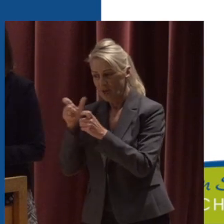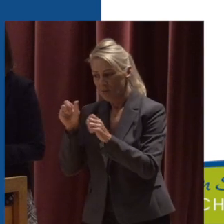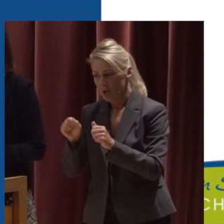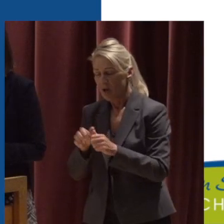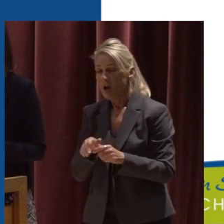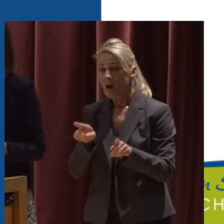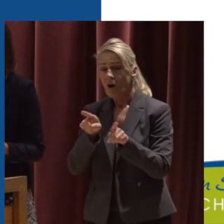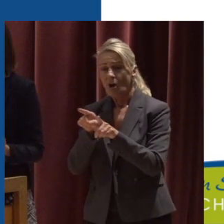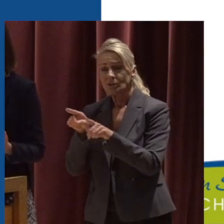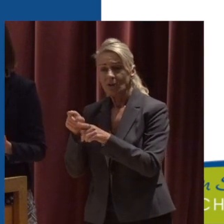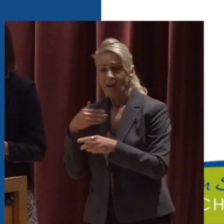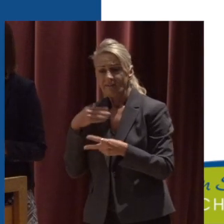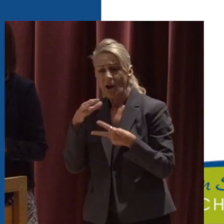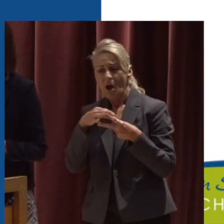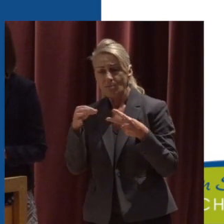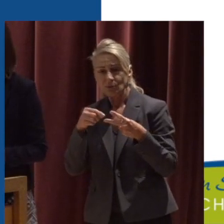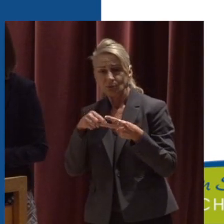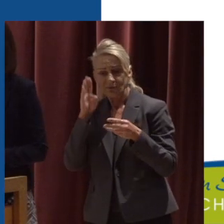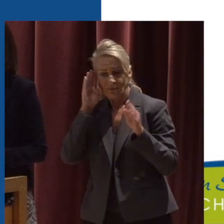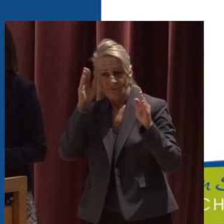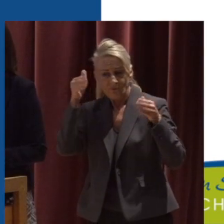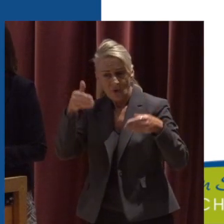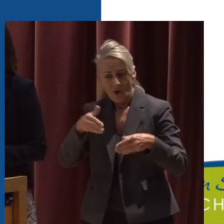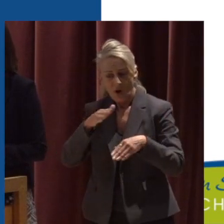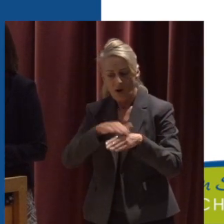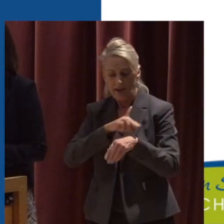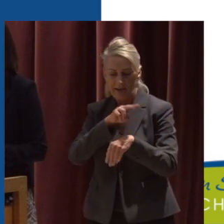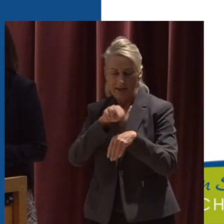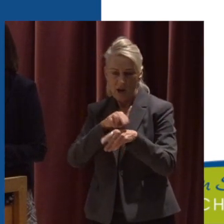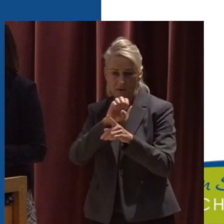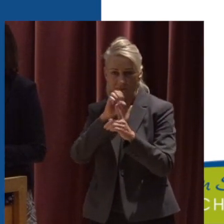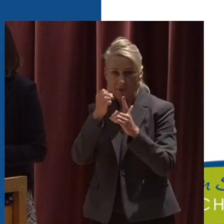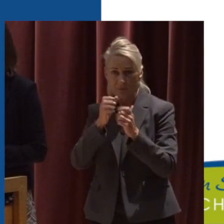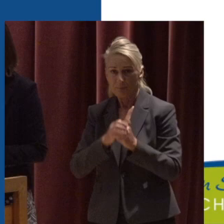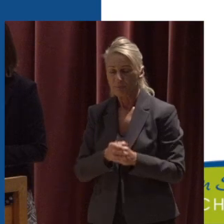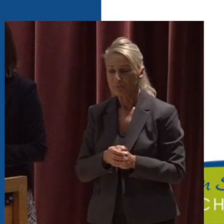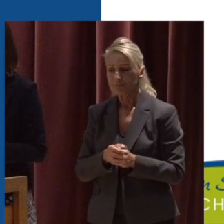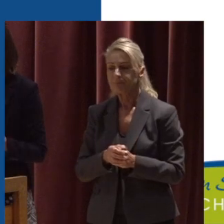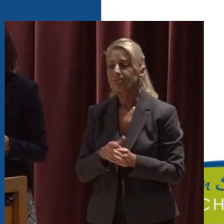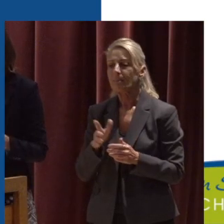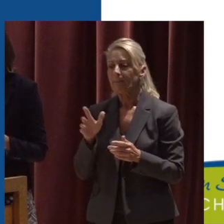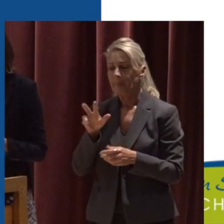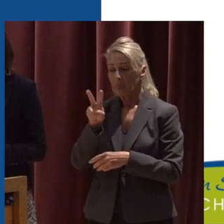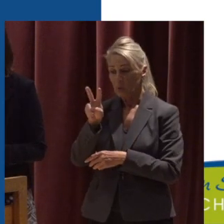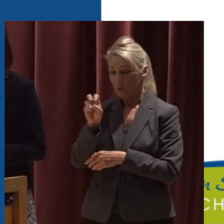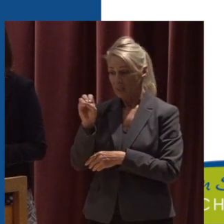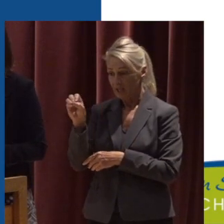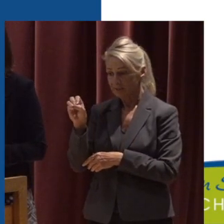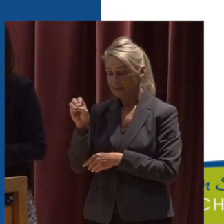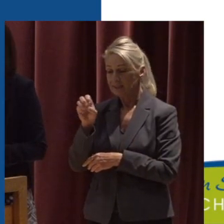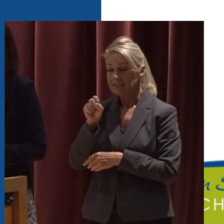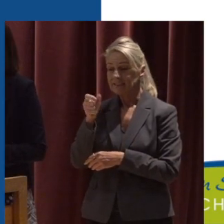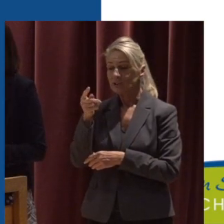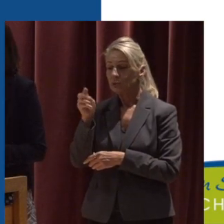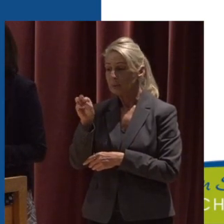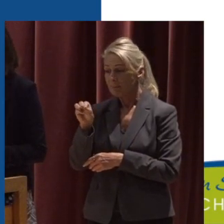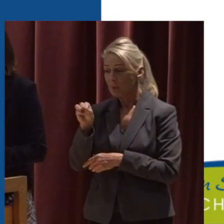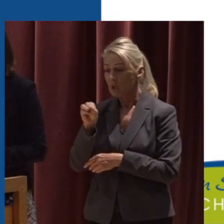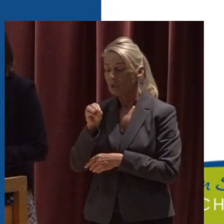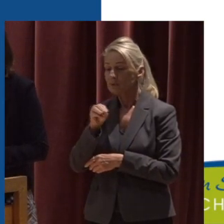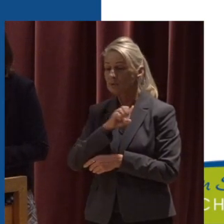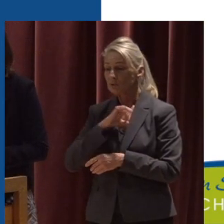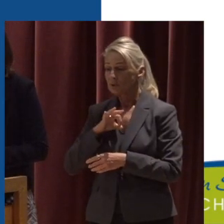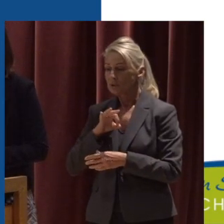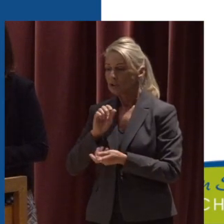also the option of trying to focus on the natural environment So, in 2000, the stream crew changed once again To add a